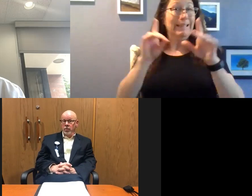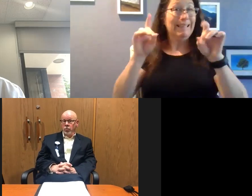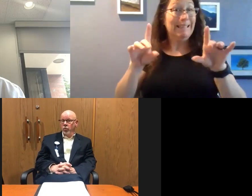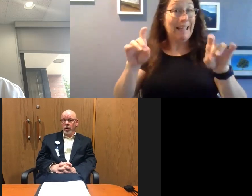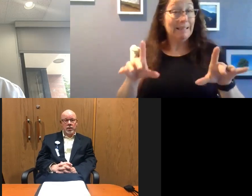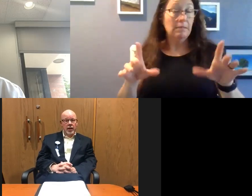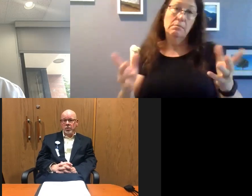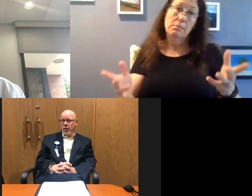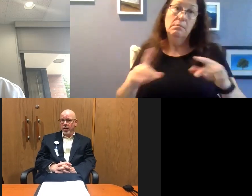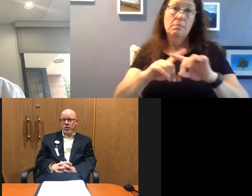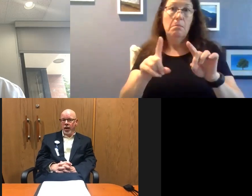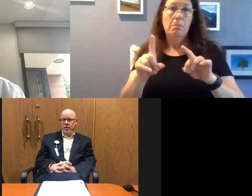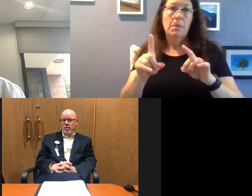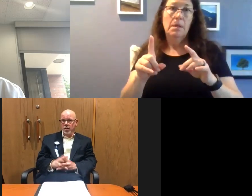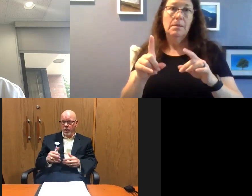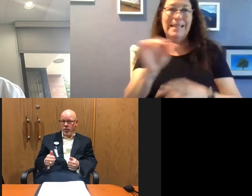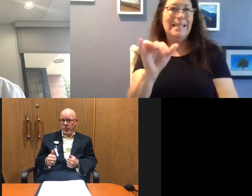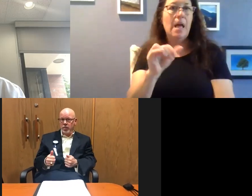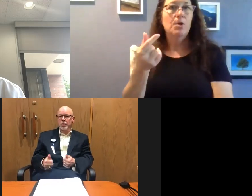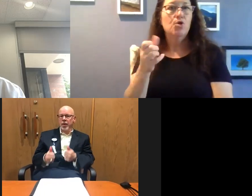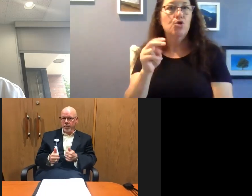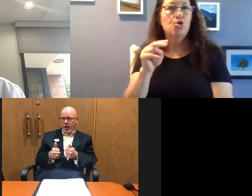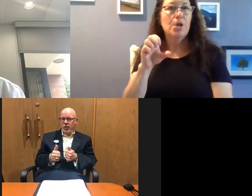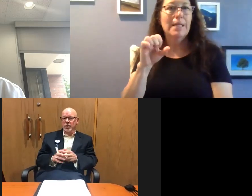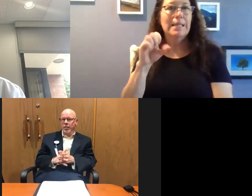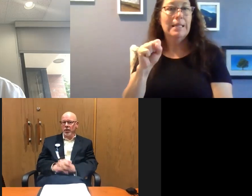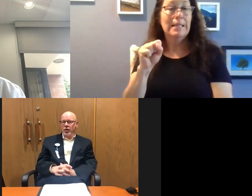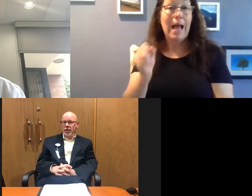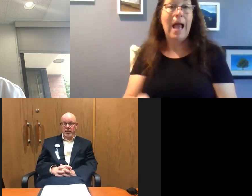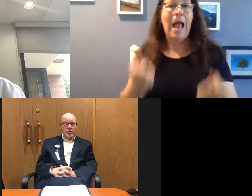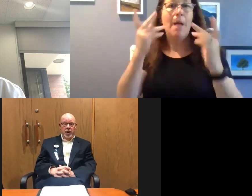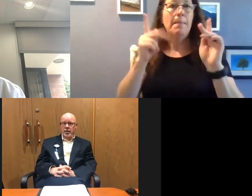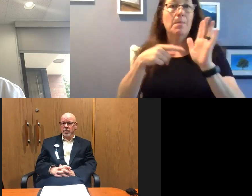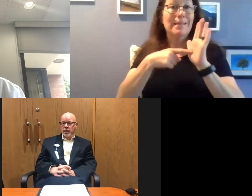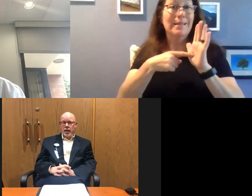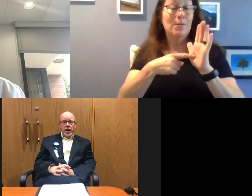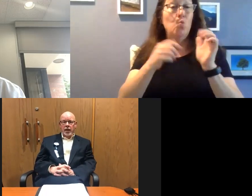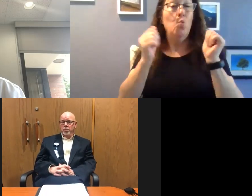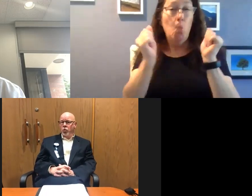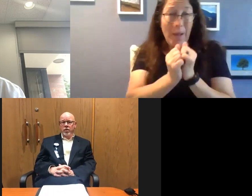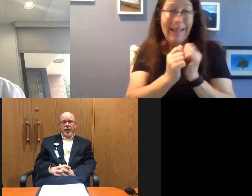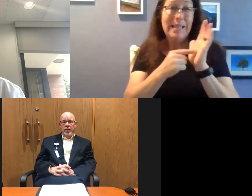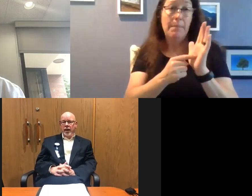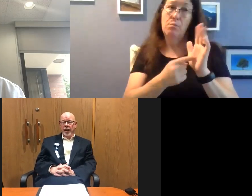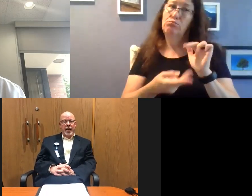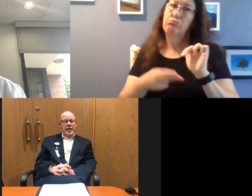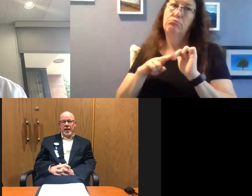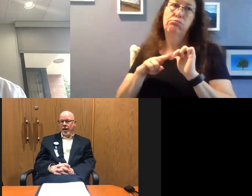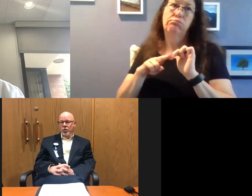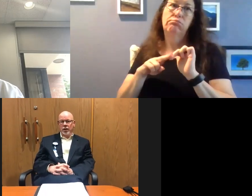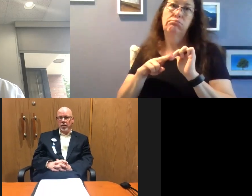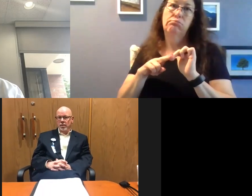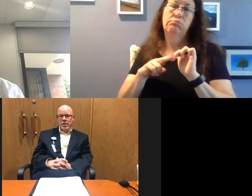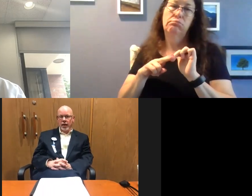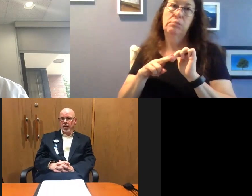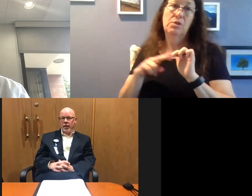although we're in the same spot as Genesis, the number of symptomatic patients coming to our testing spots is more than any time